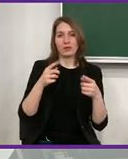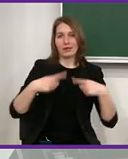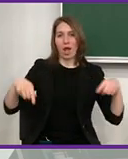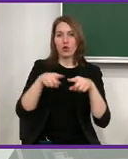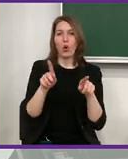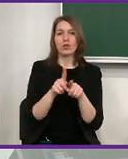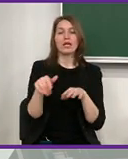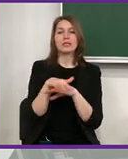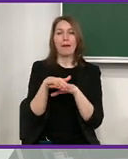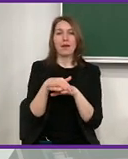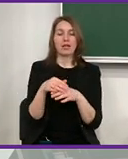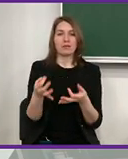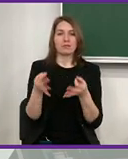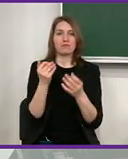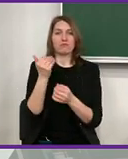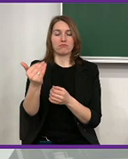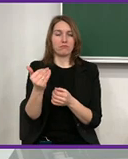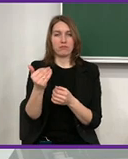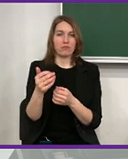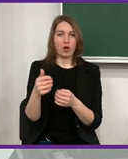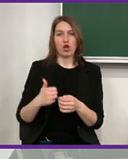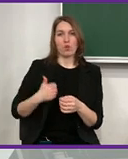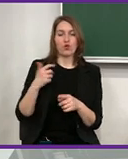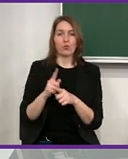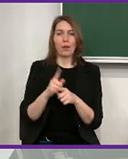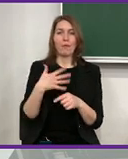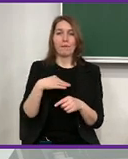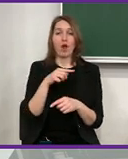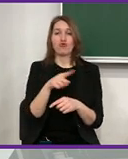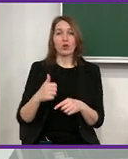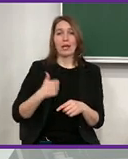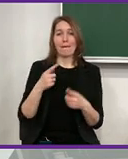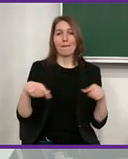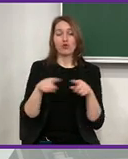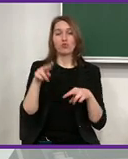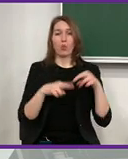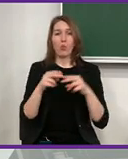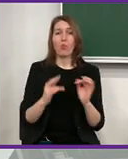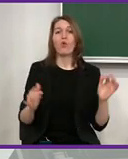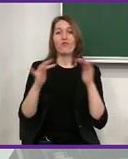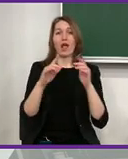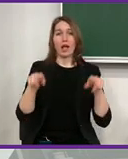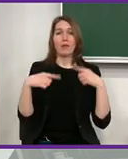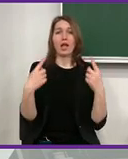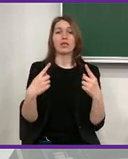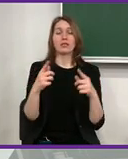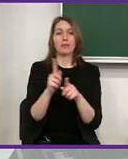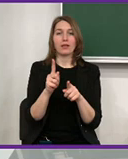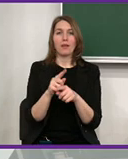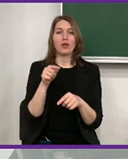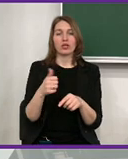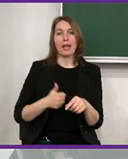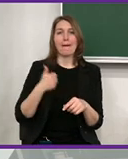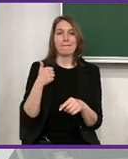property, and these are properties used for public purposes. These are of public importance. We